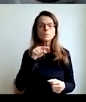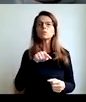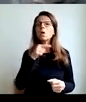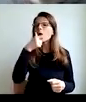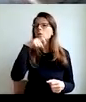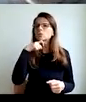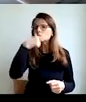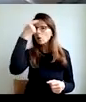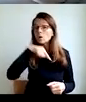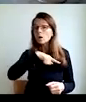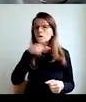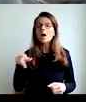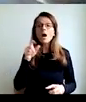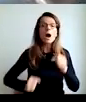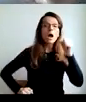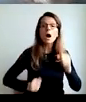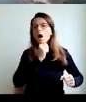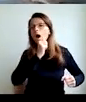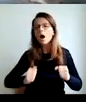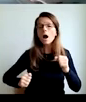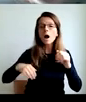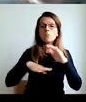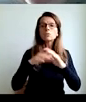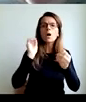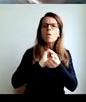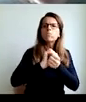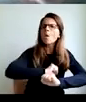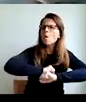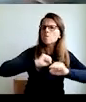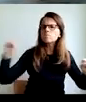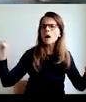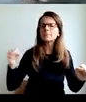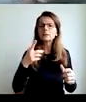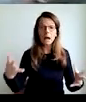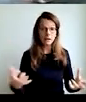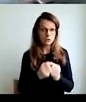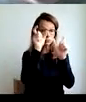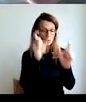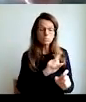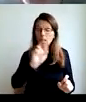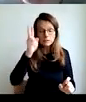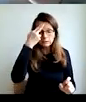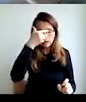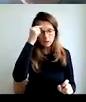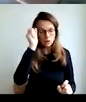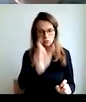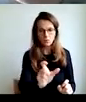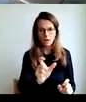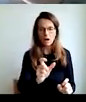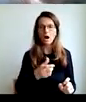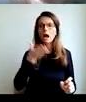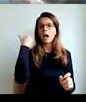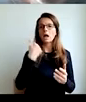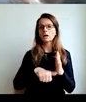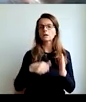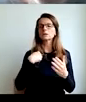these are the stories about people who, these not the